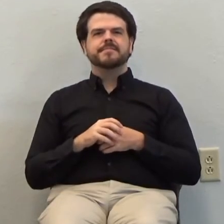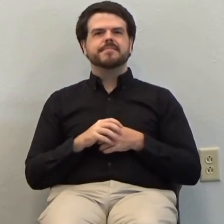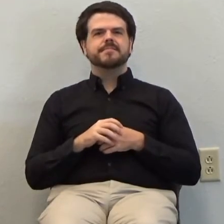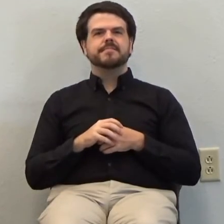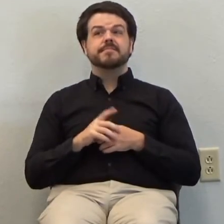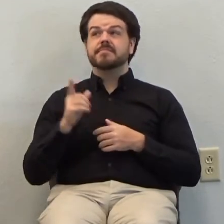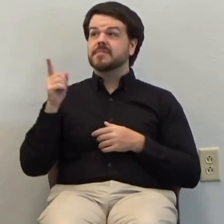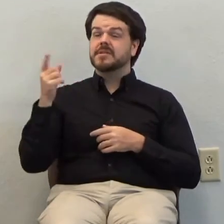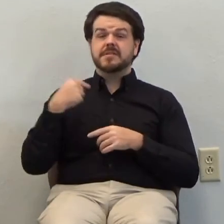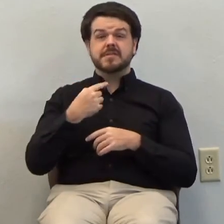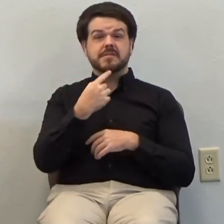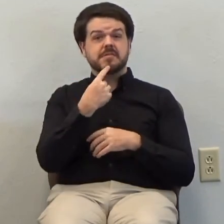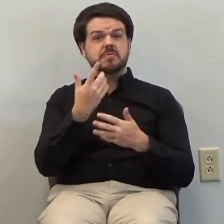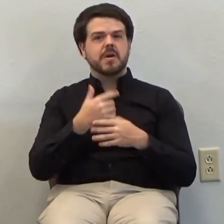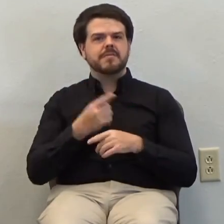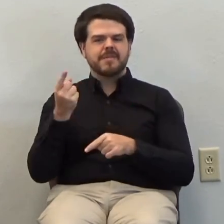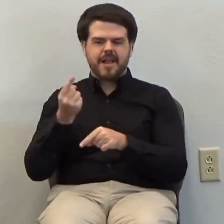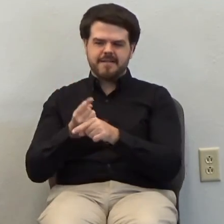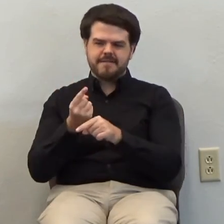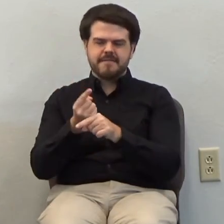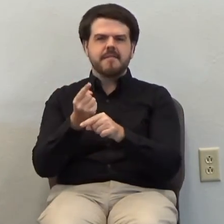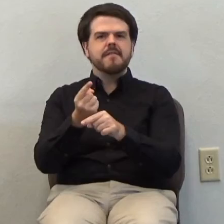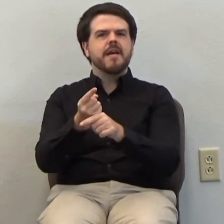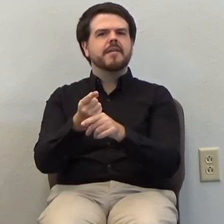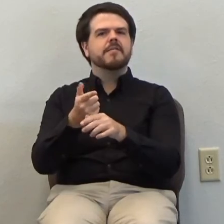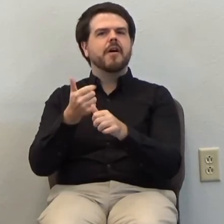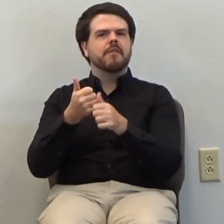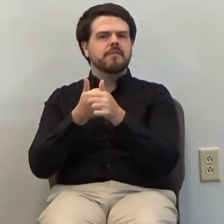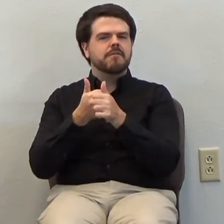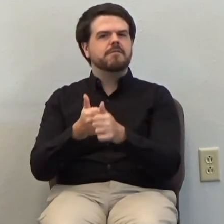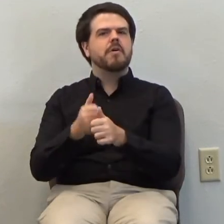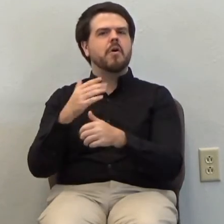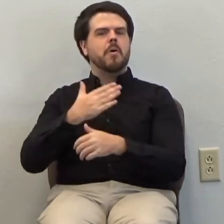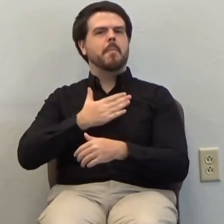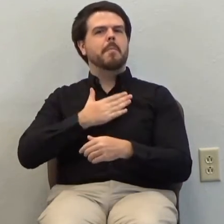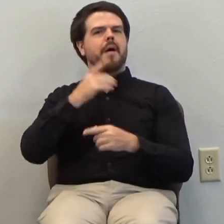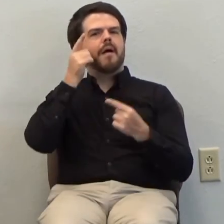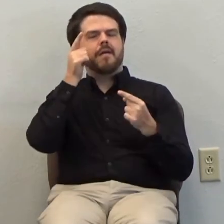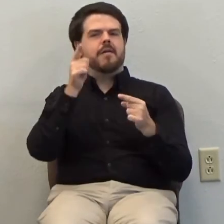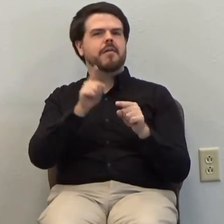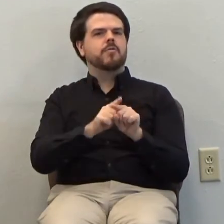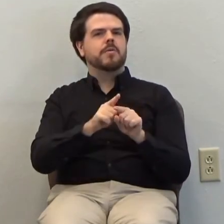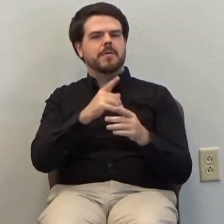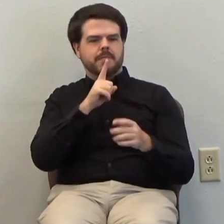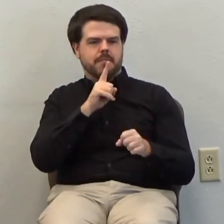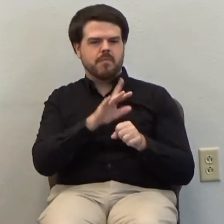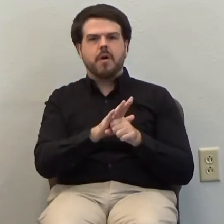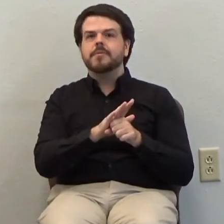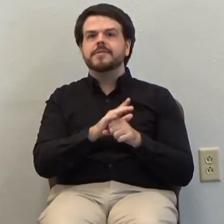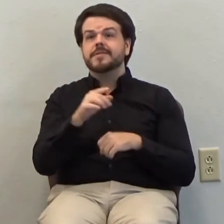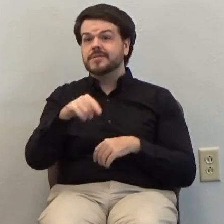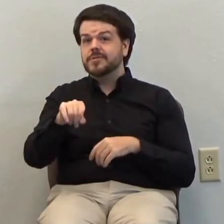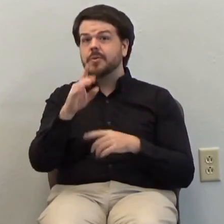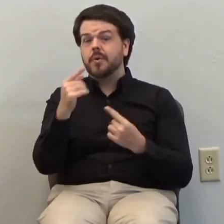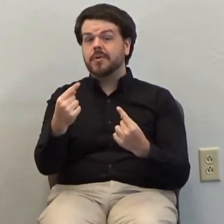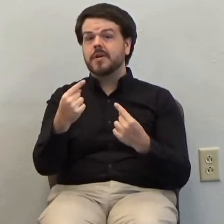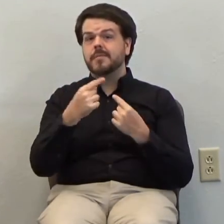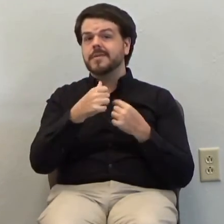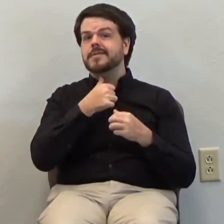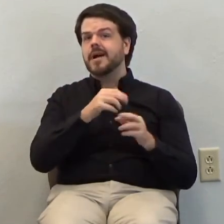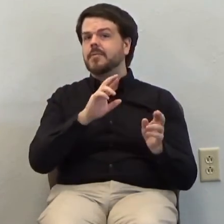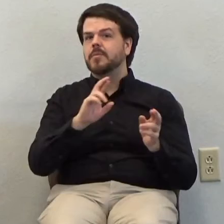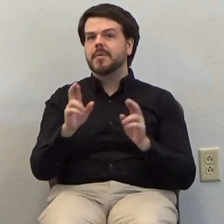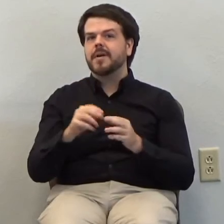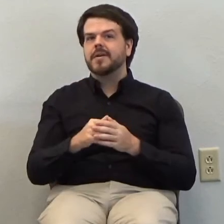covenant I am faithful to my sacrament I will you came in unprepared even though you had not